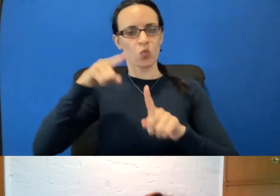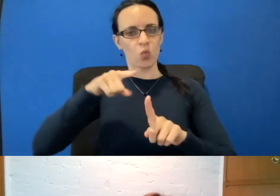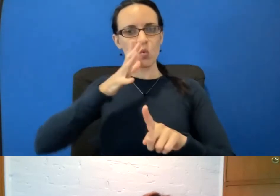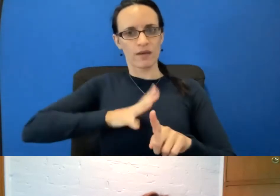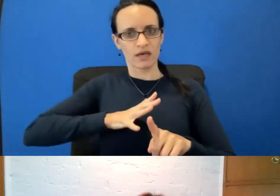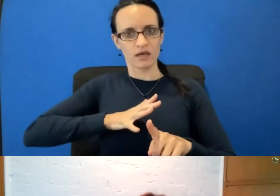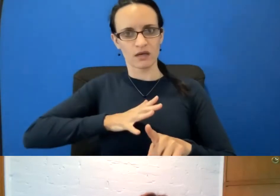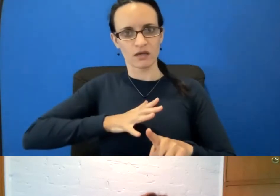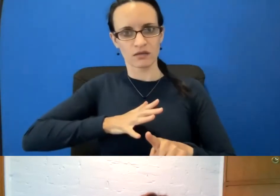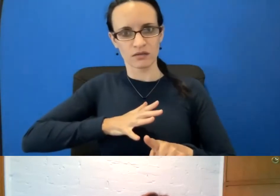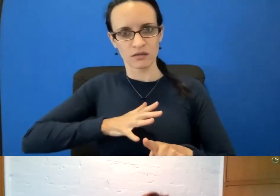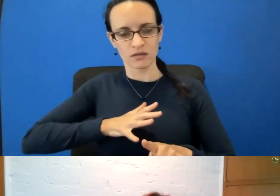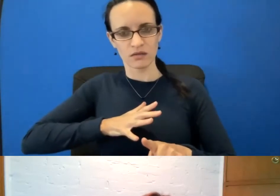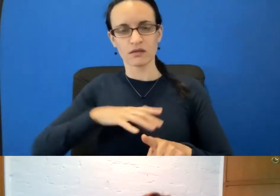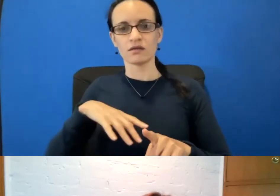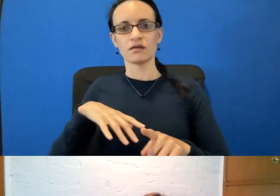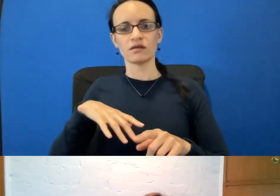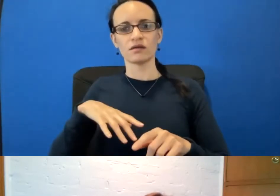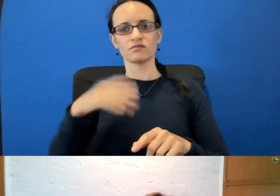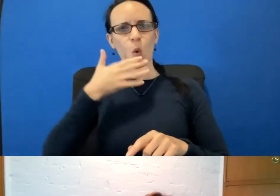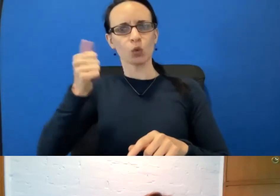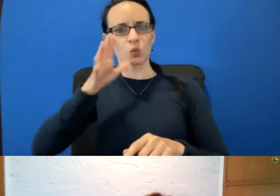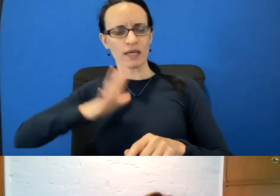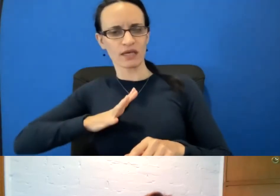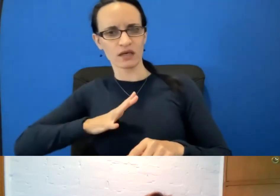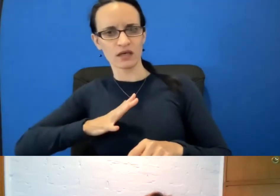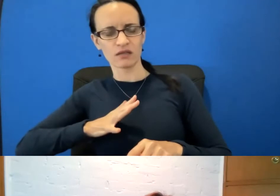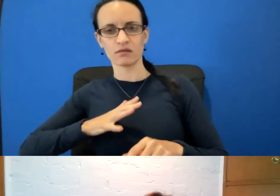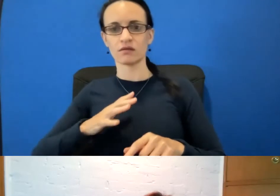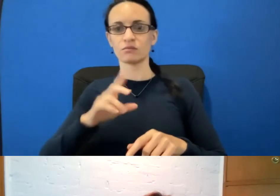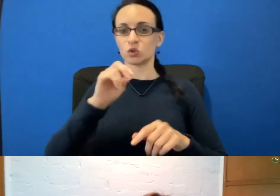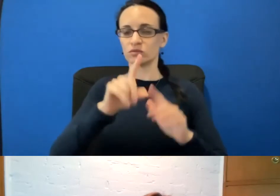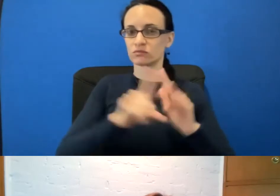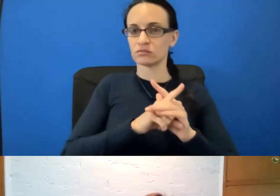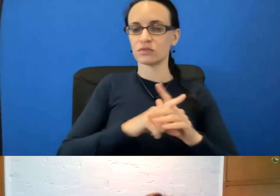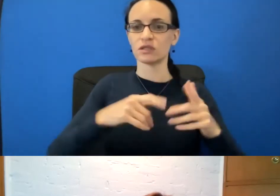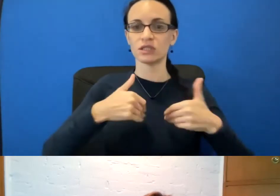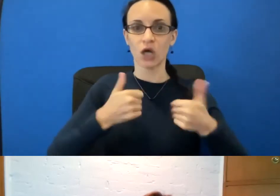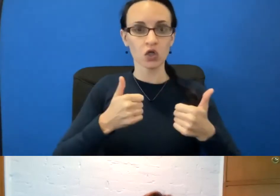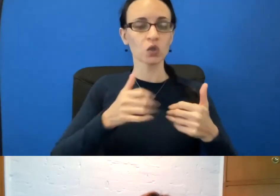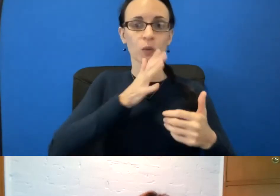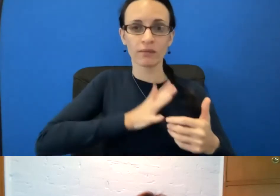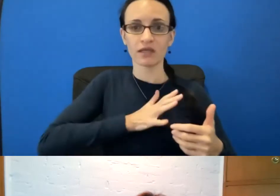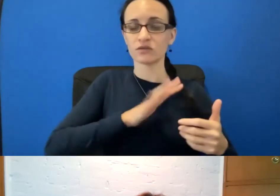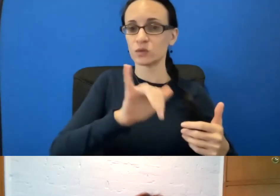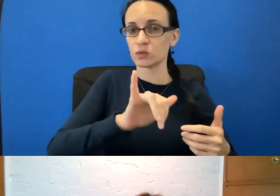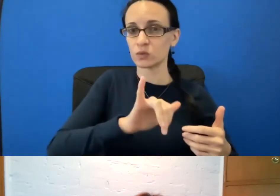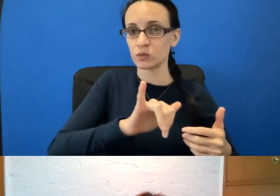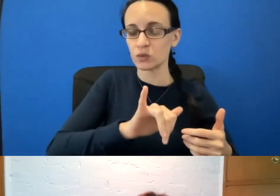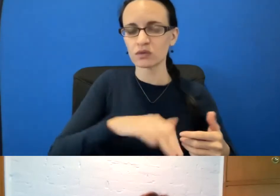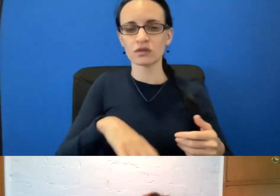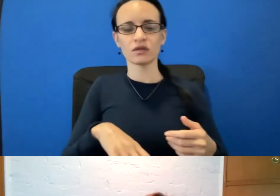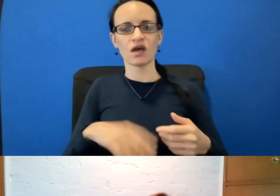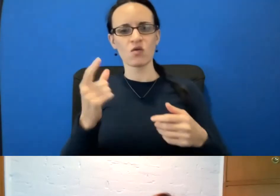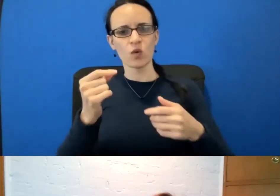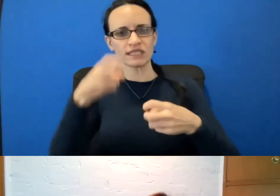occur in younger women. And the real negative or harmful or difficult consequences of that is that in my own practice,